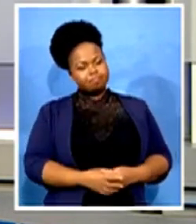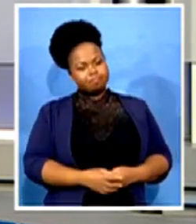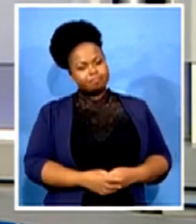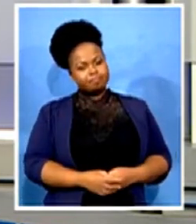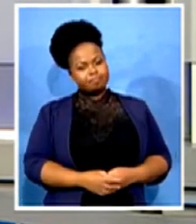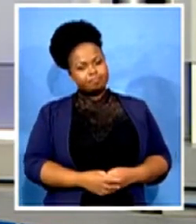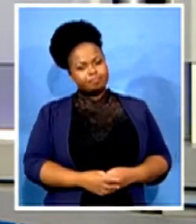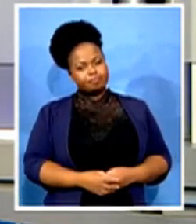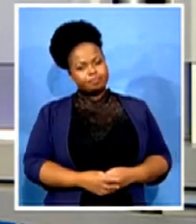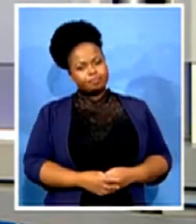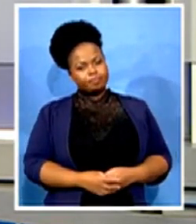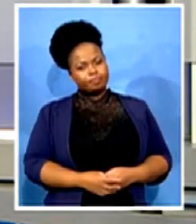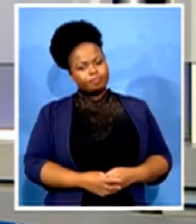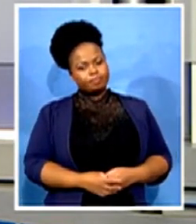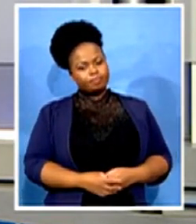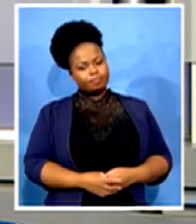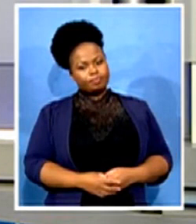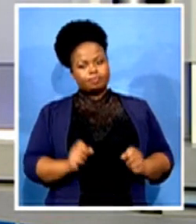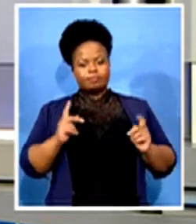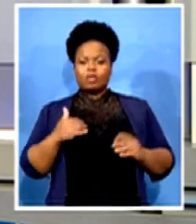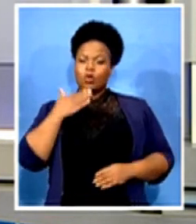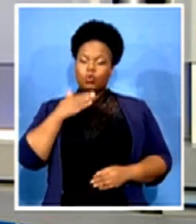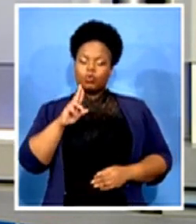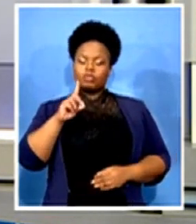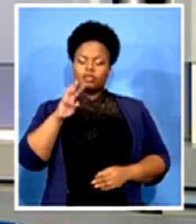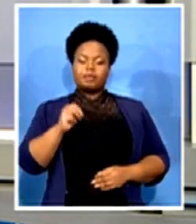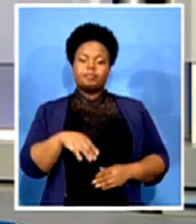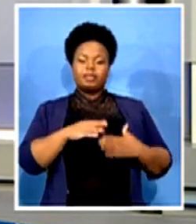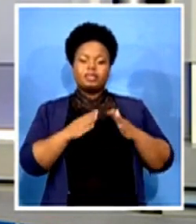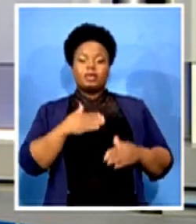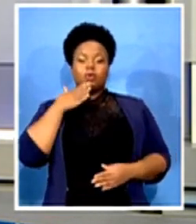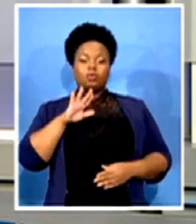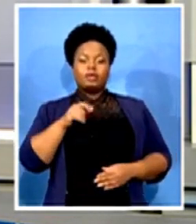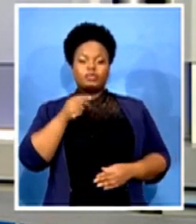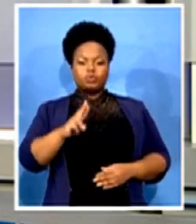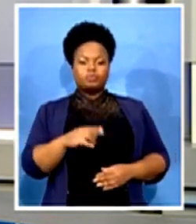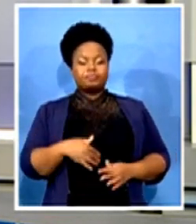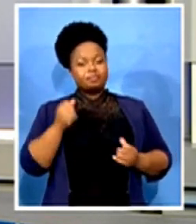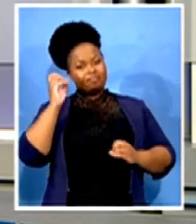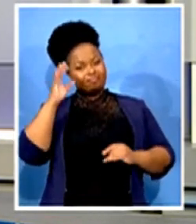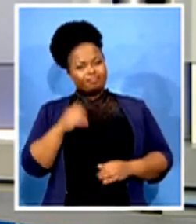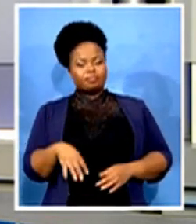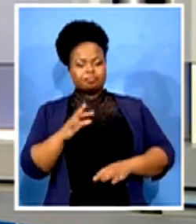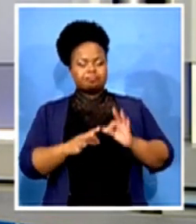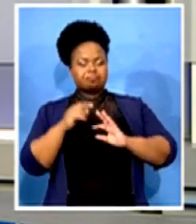All right that was UDM leader Bantu Holomisa there giving his take and his interactions uh with regards to the late Mlulegi George. Which we